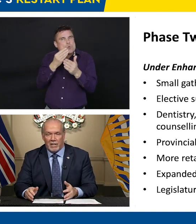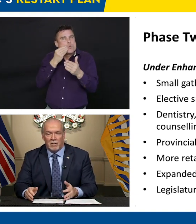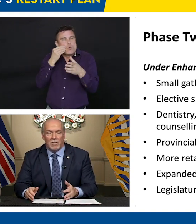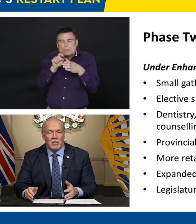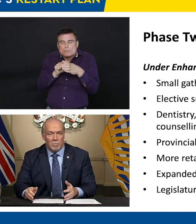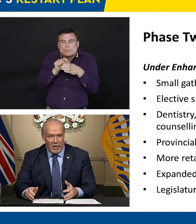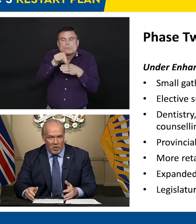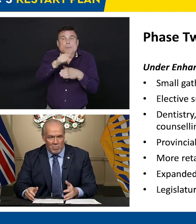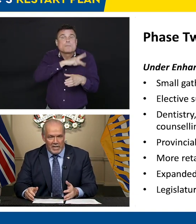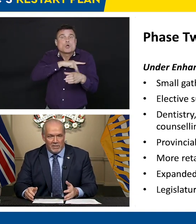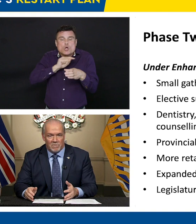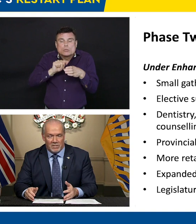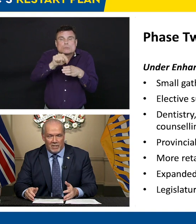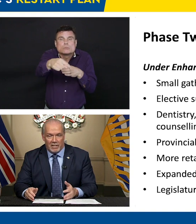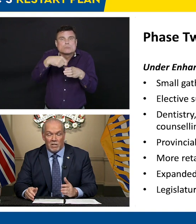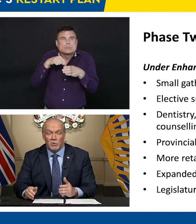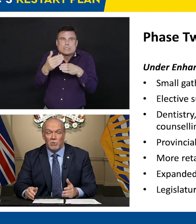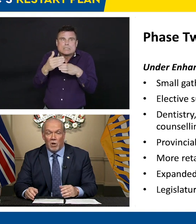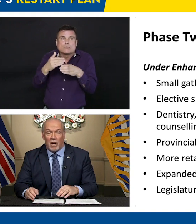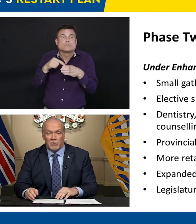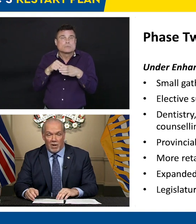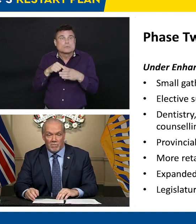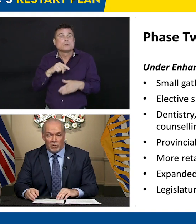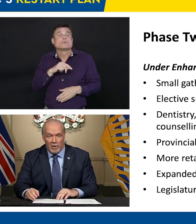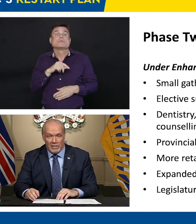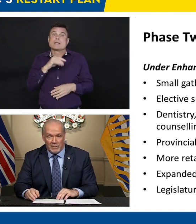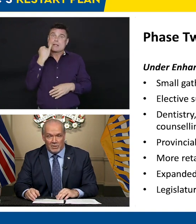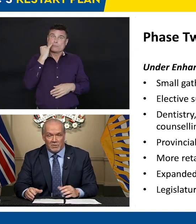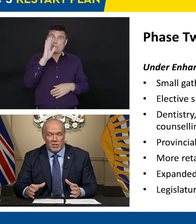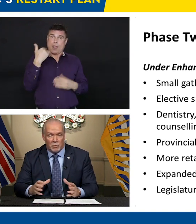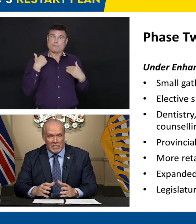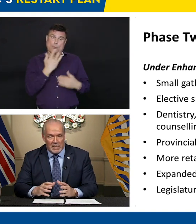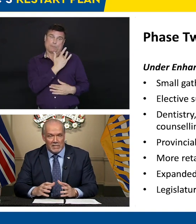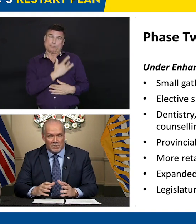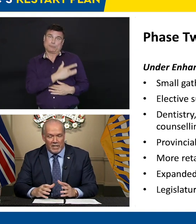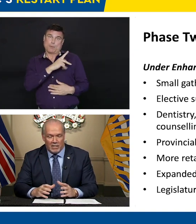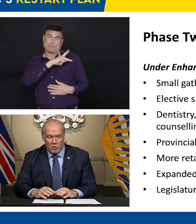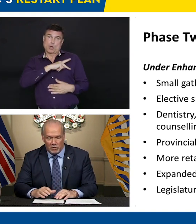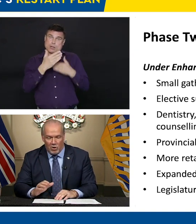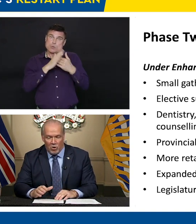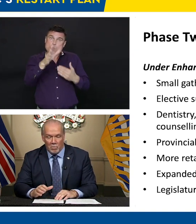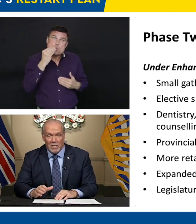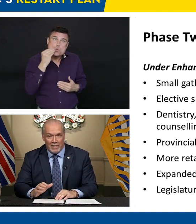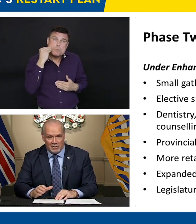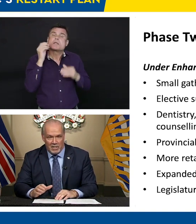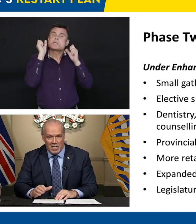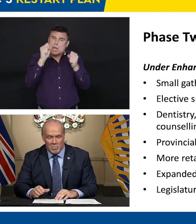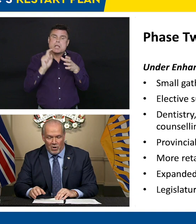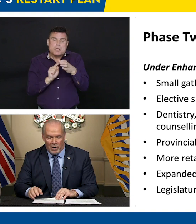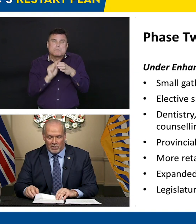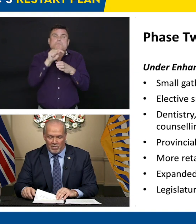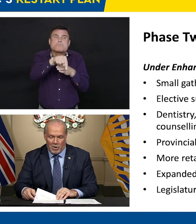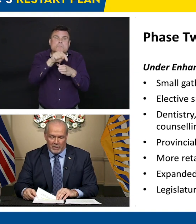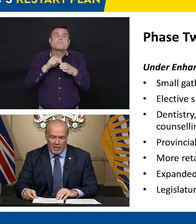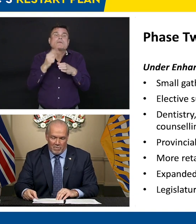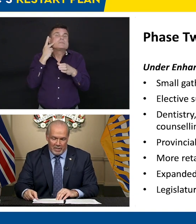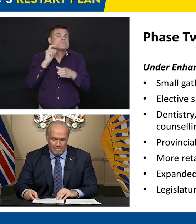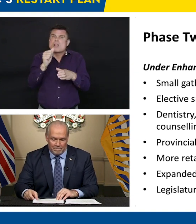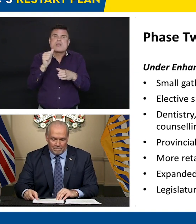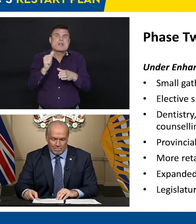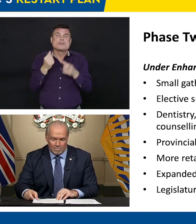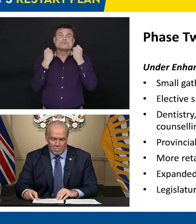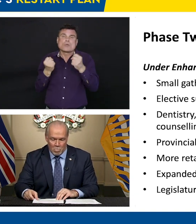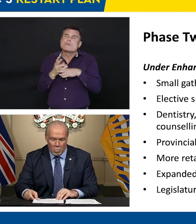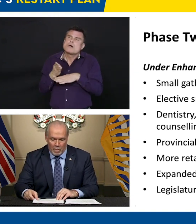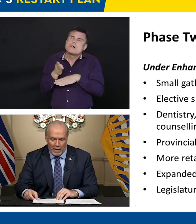in your area, by all means, visit it. Do not travel great distances. We need to stay close to home. That's a key part of our recovery.